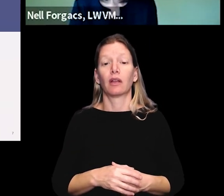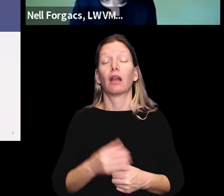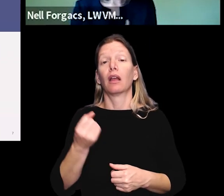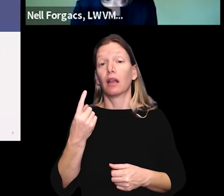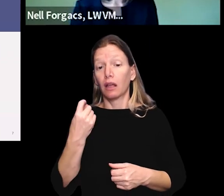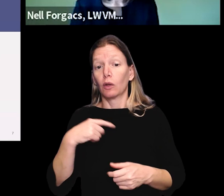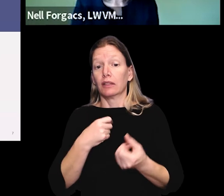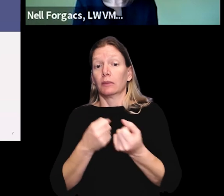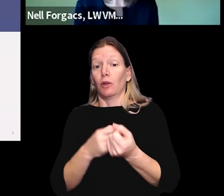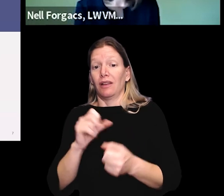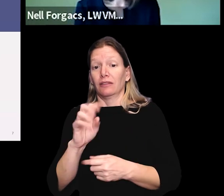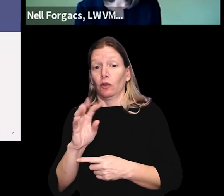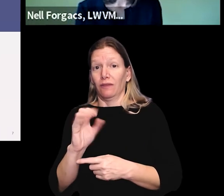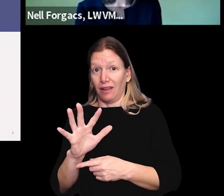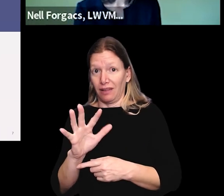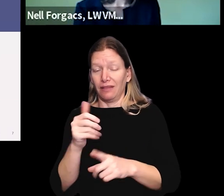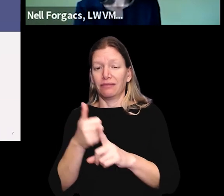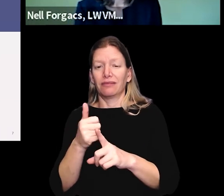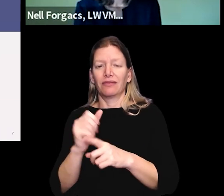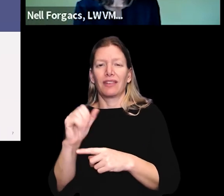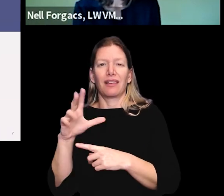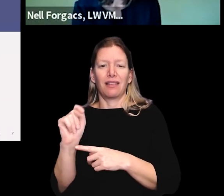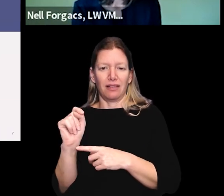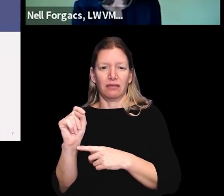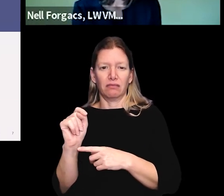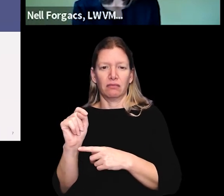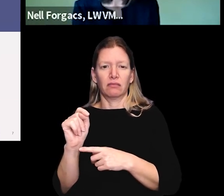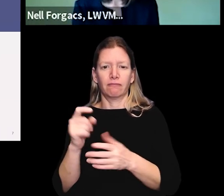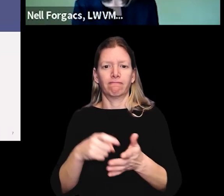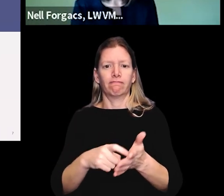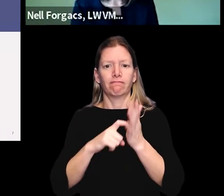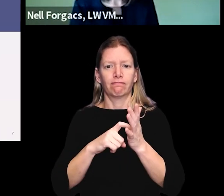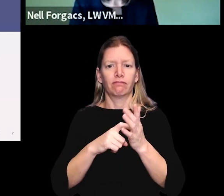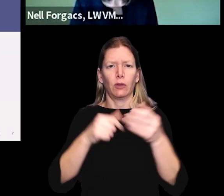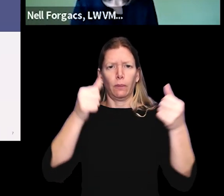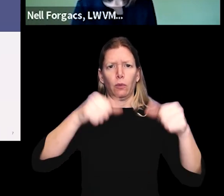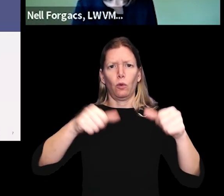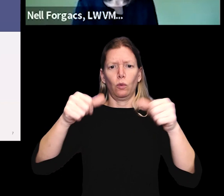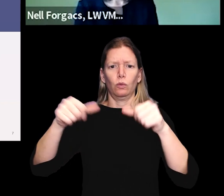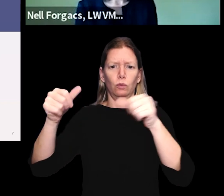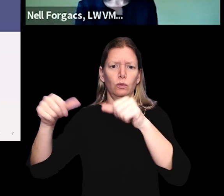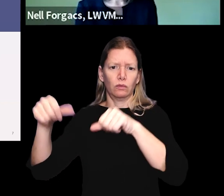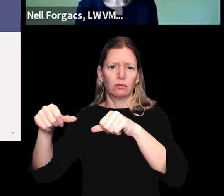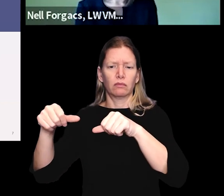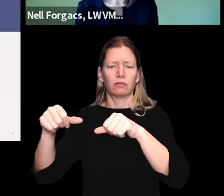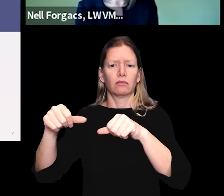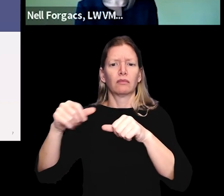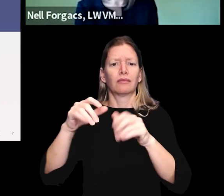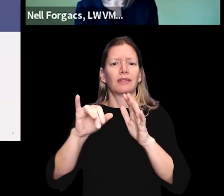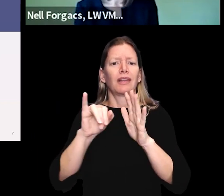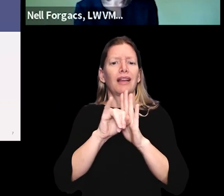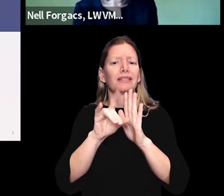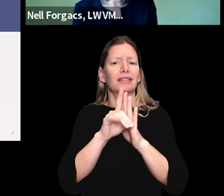However, we do support S 405, which is an act mandating the posting of identification